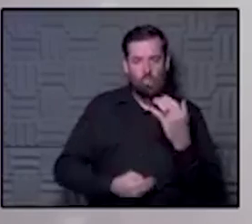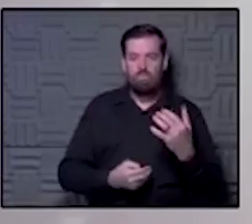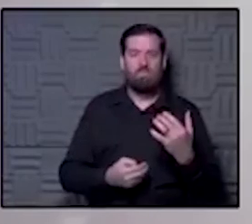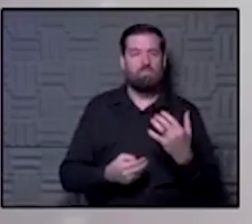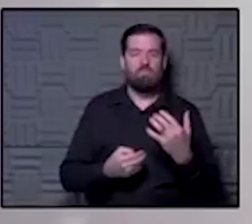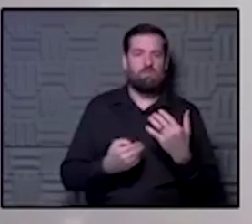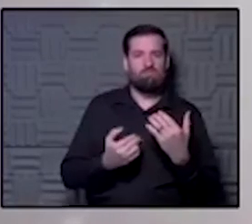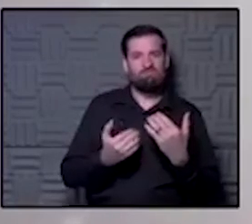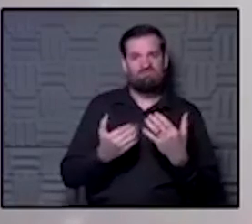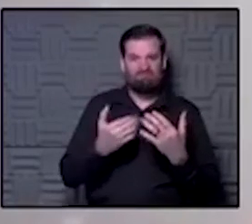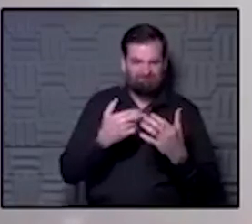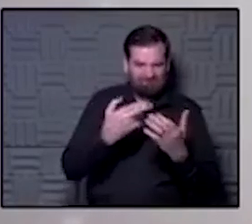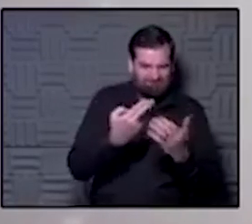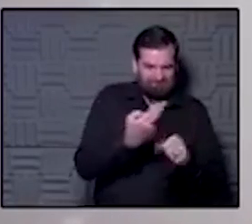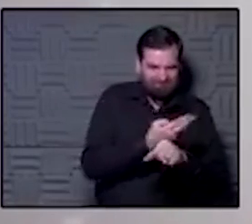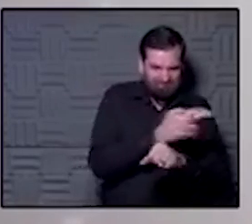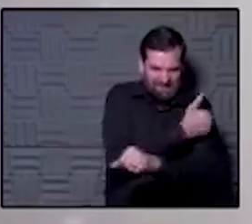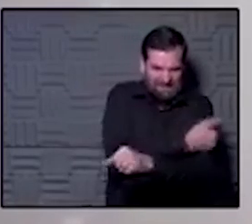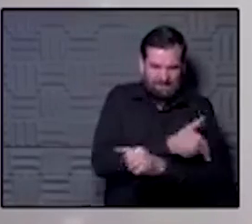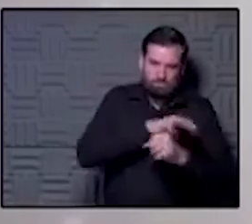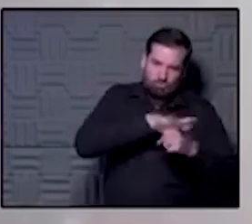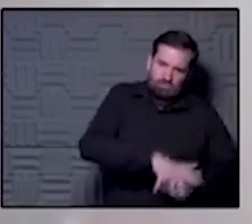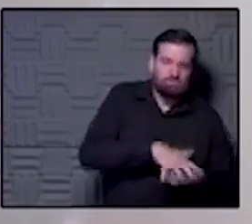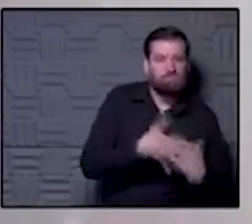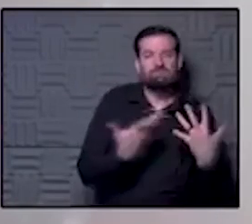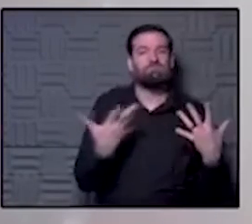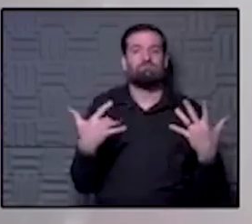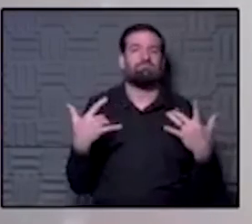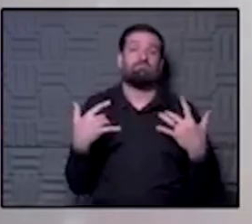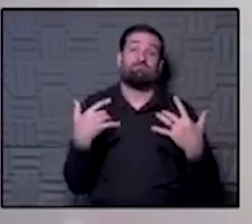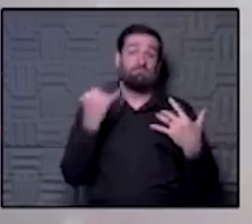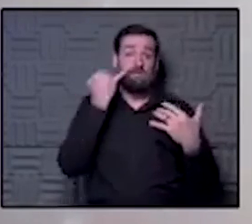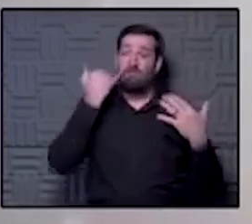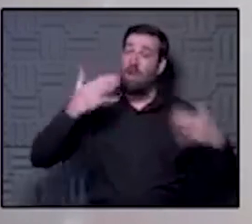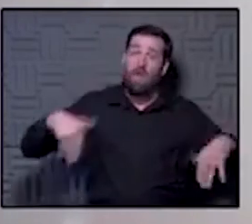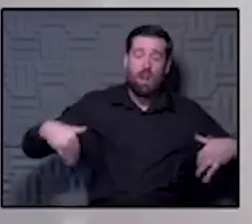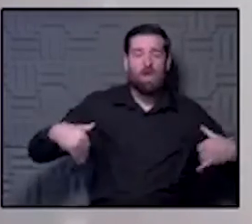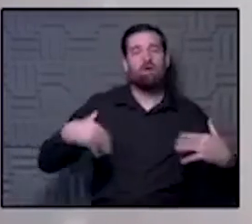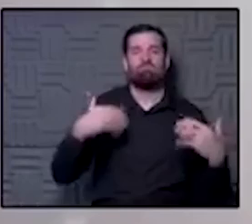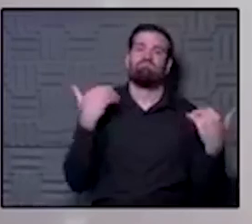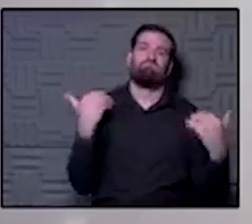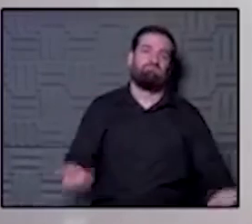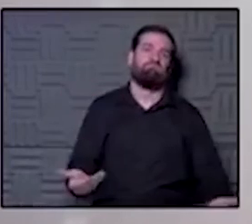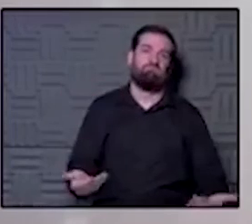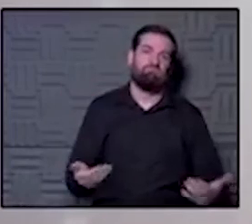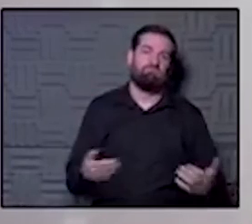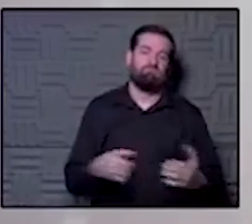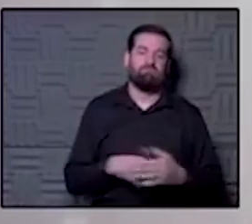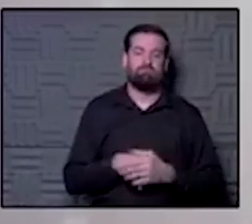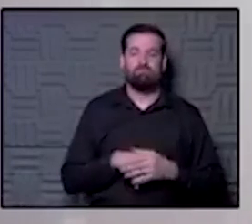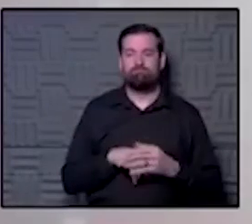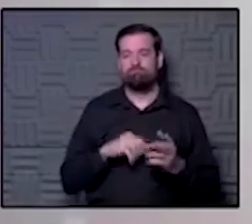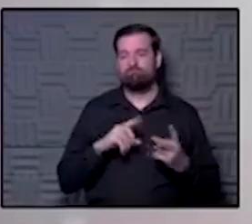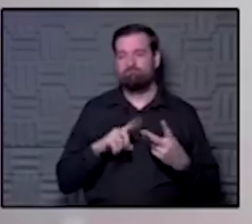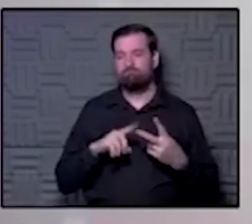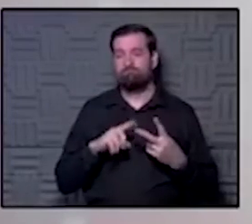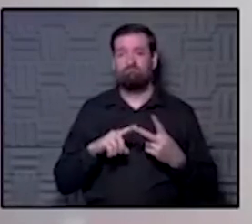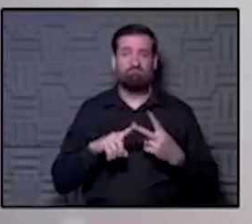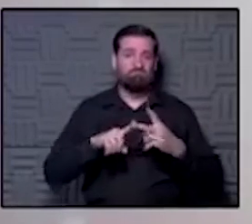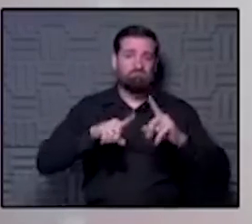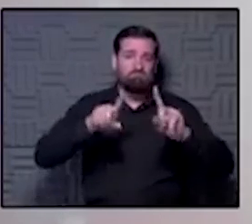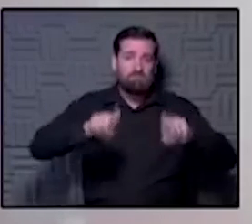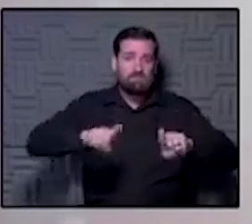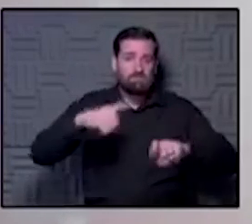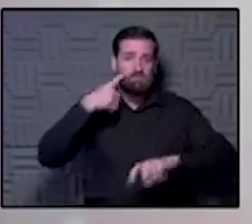resources at the same time and similar symptoms. So if you haven't already, get that flu shot and get tested